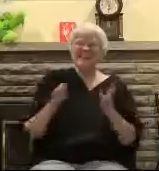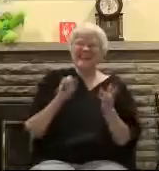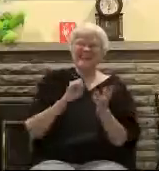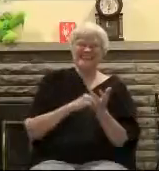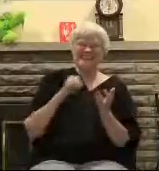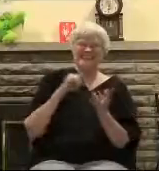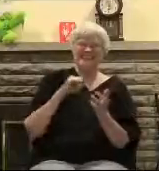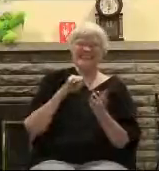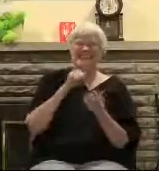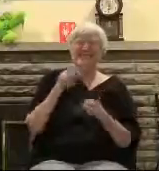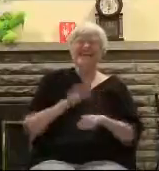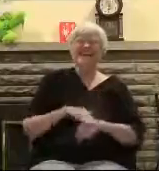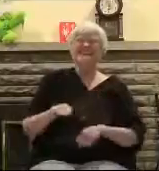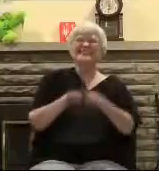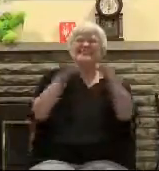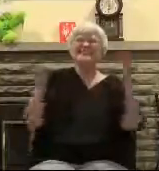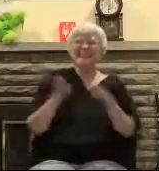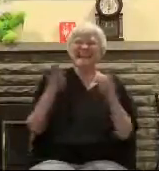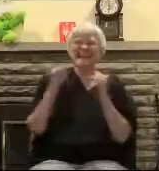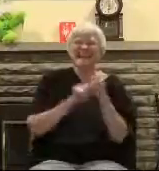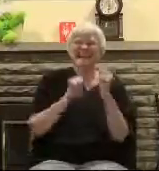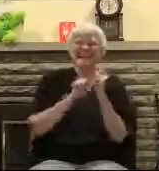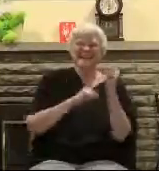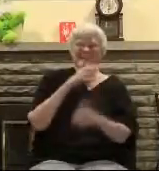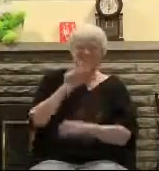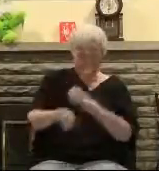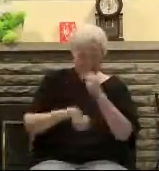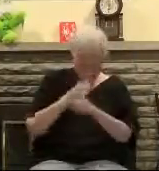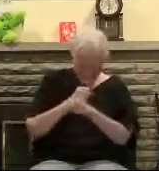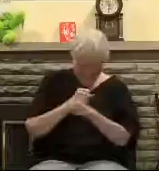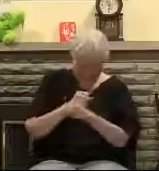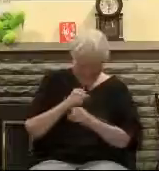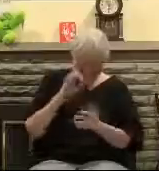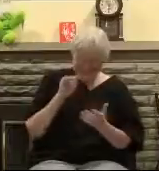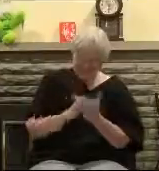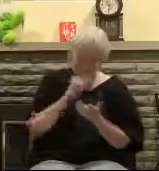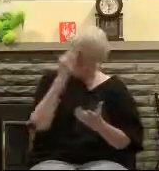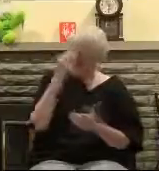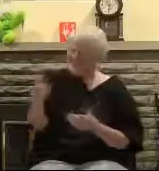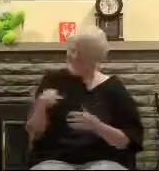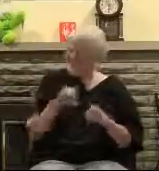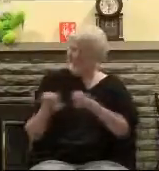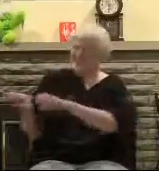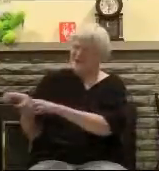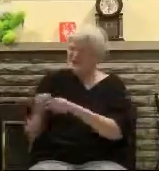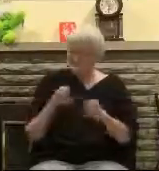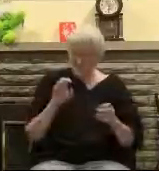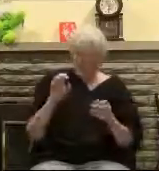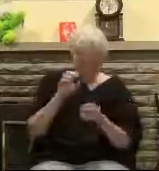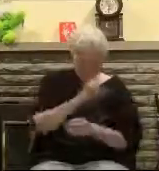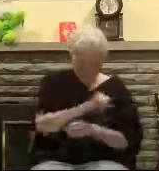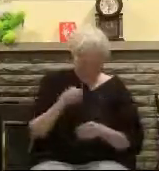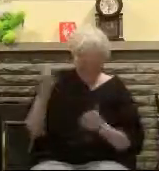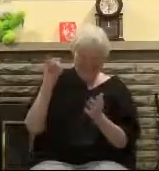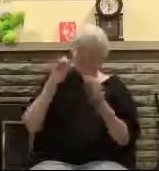So the Easter Sunday thing is just silly But it's convenient It's convenient That's why they do it